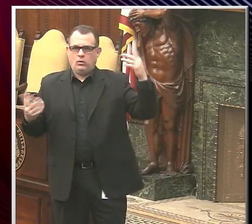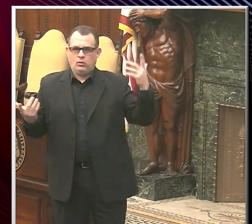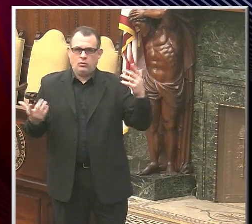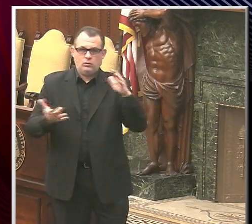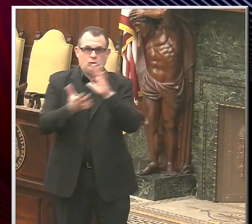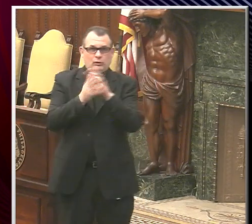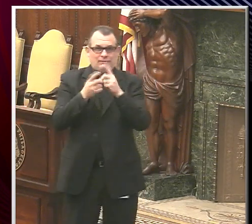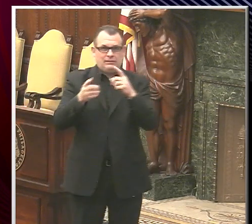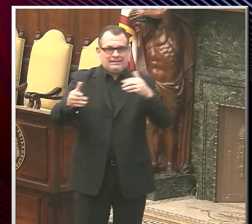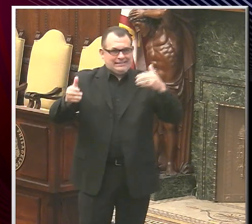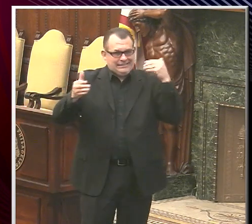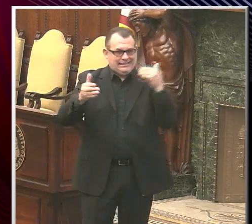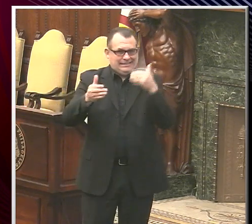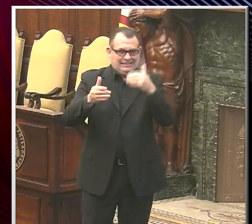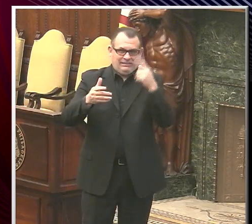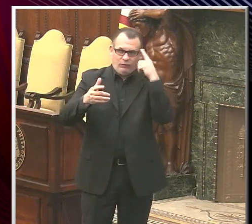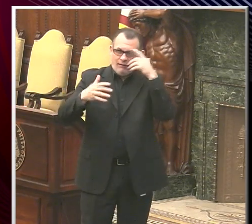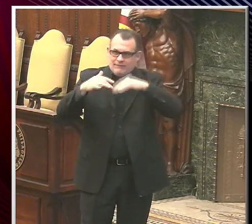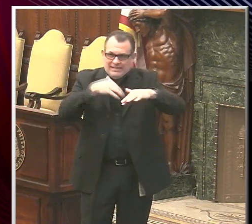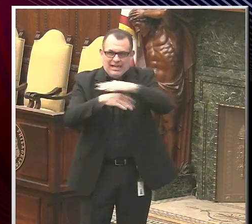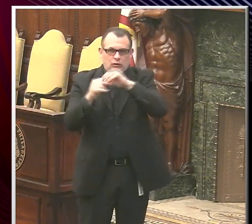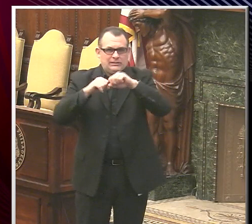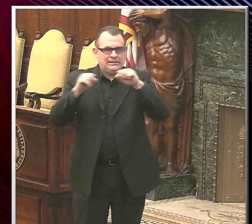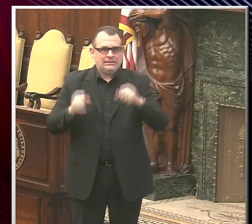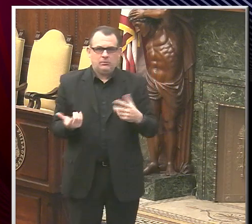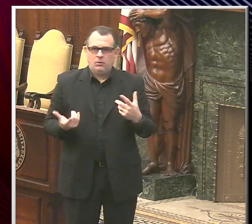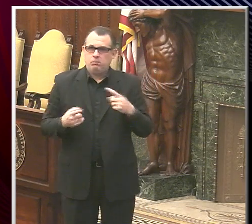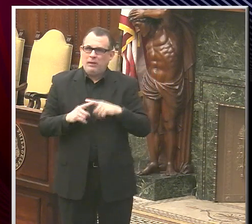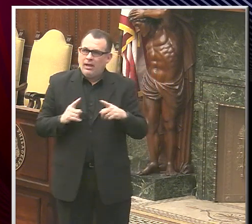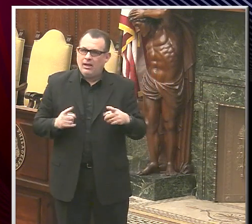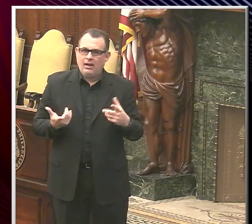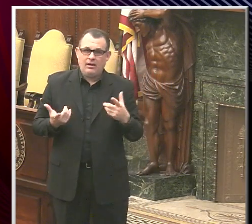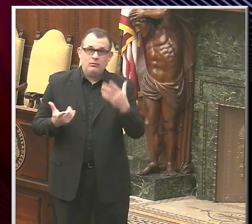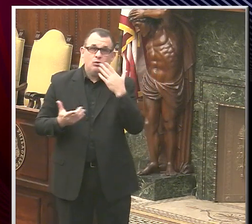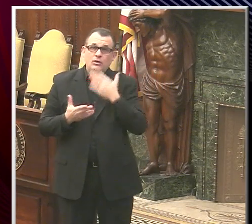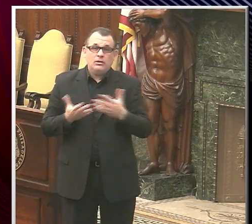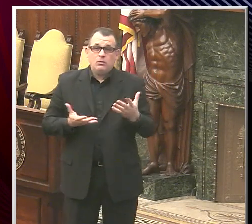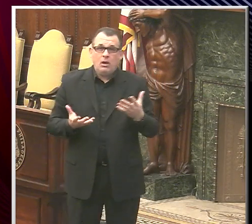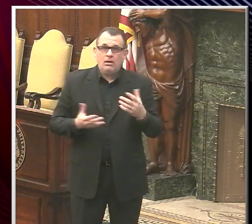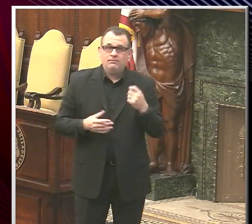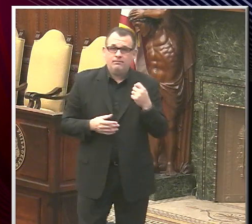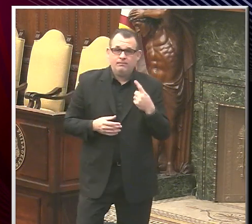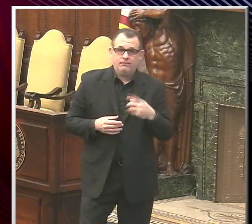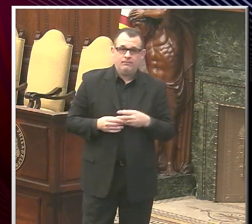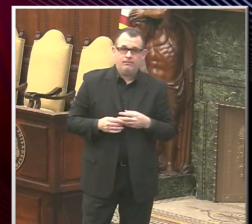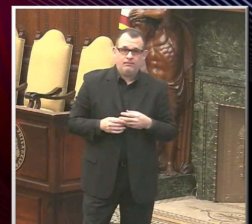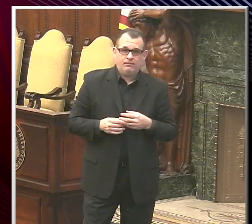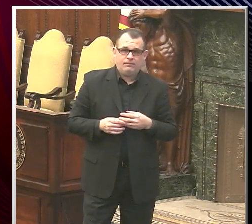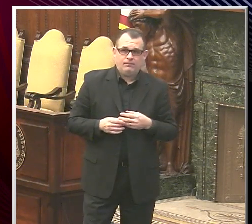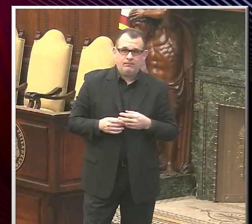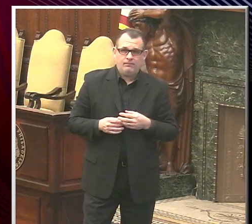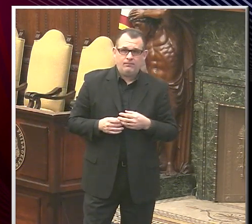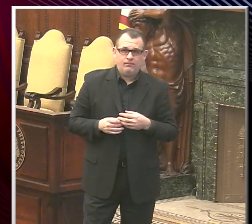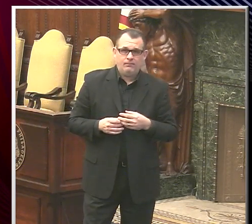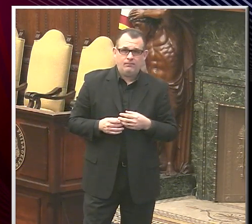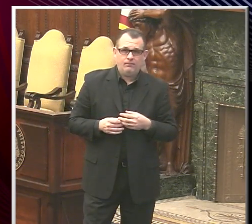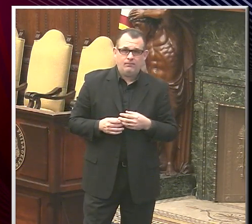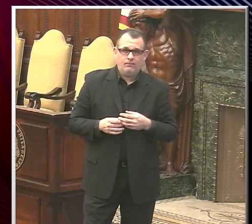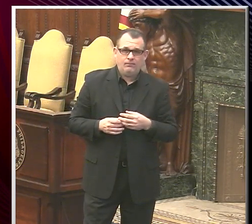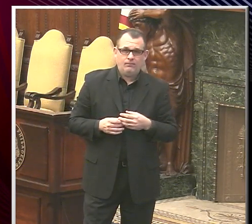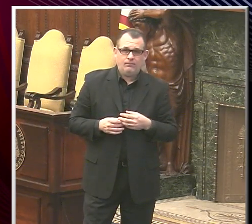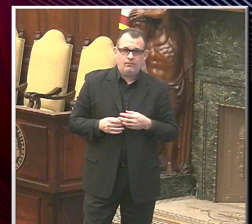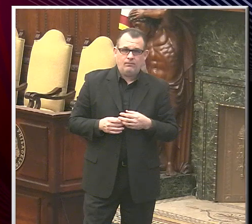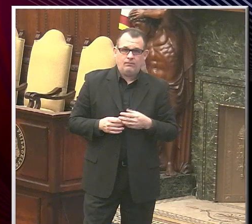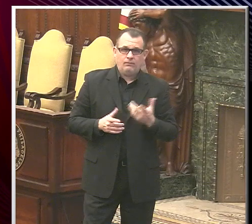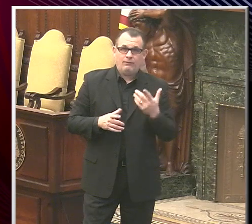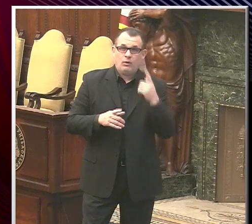to improve ventilation with things like fans as well as their HVAC systems. I think that's a good thing. But they should not have to meet these enhanced restaurant standards in order